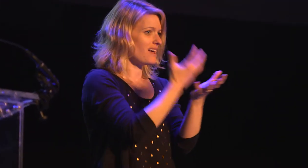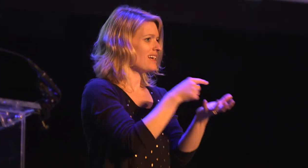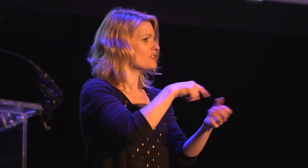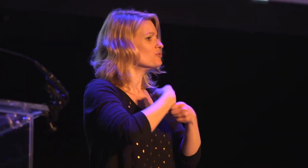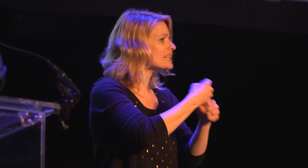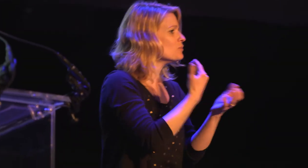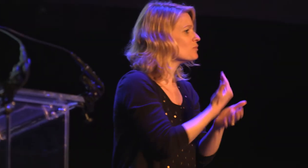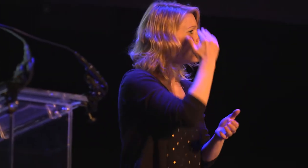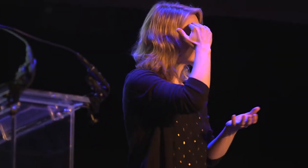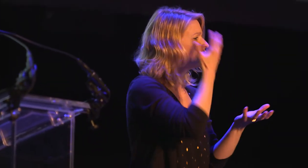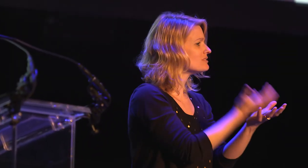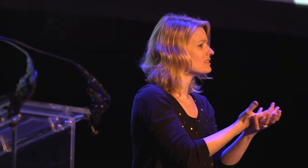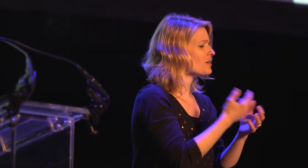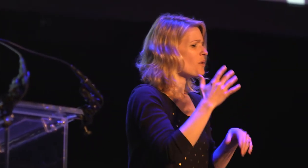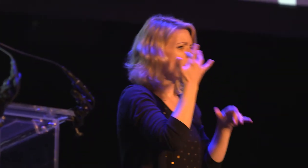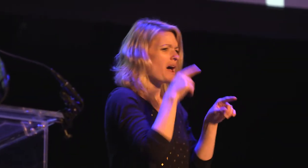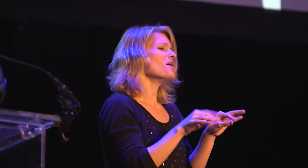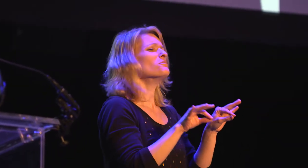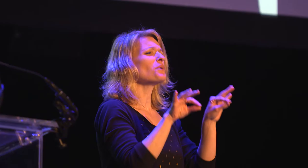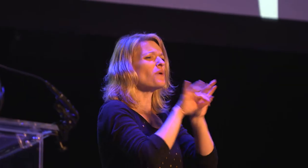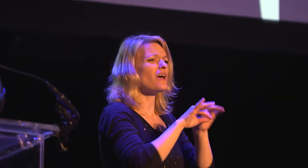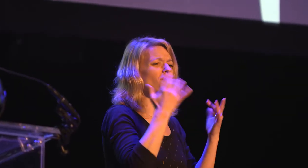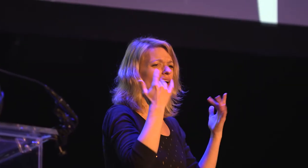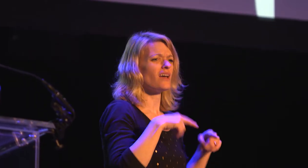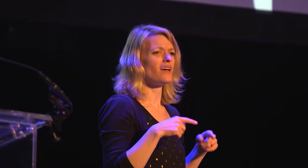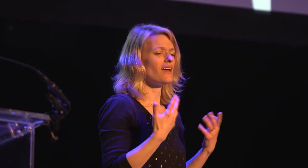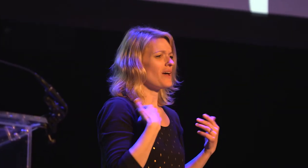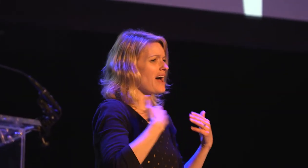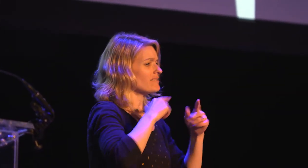storytelling, and combine it with technology to create new knowledge.